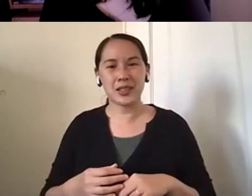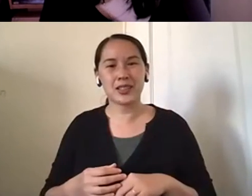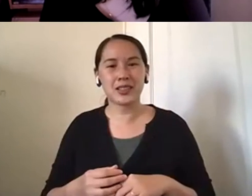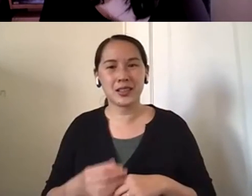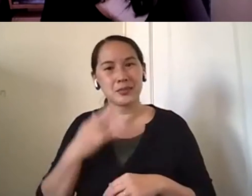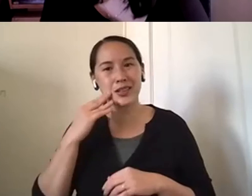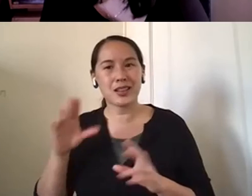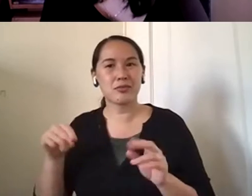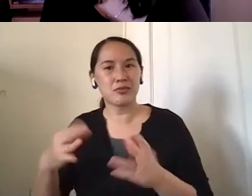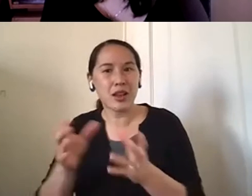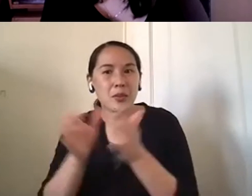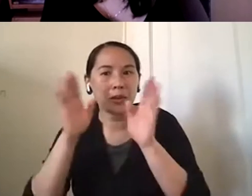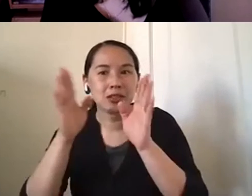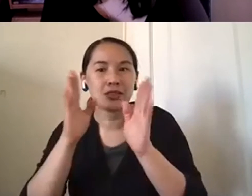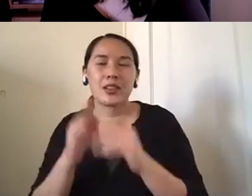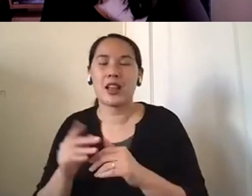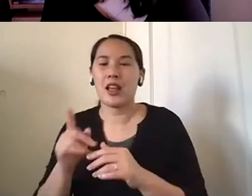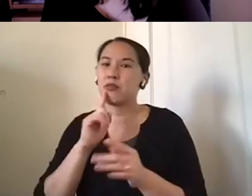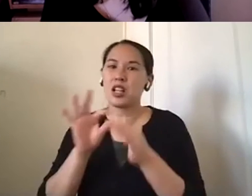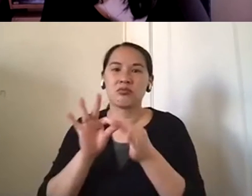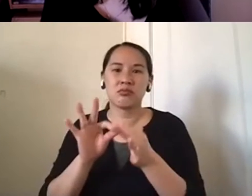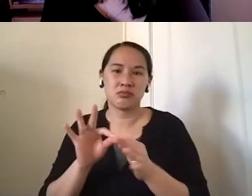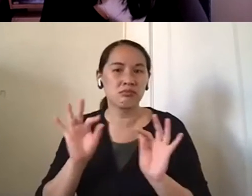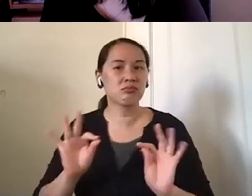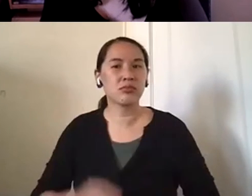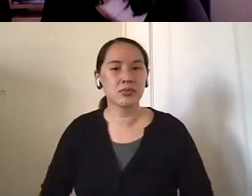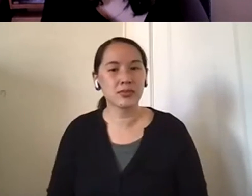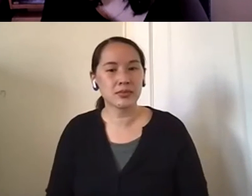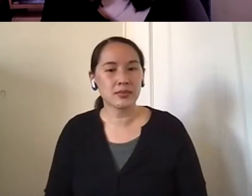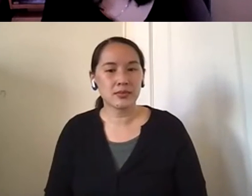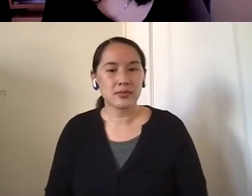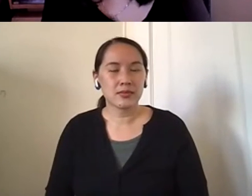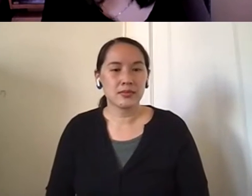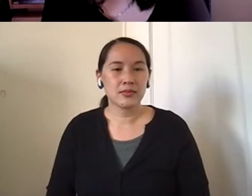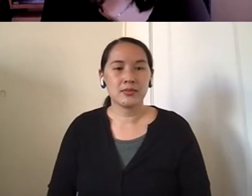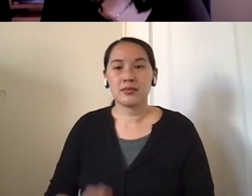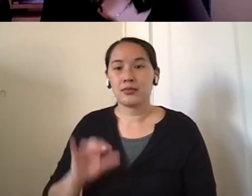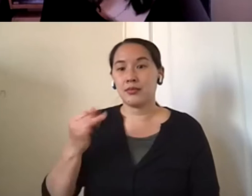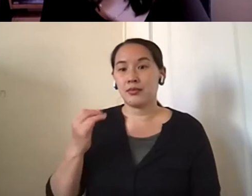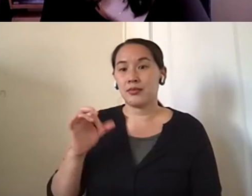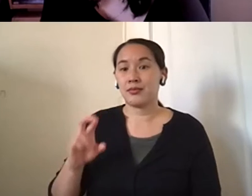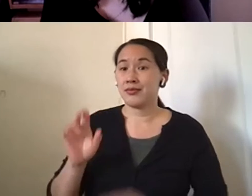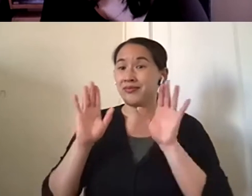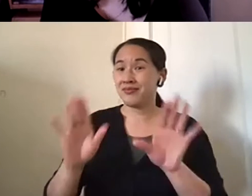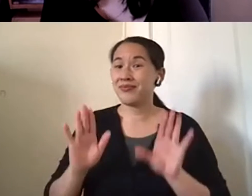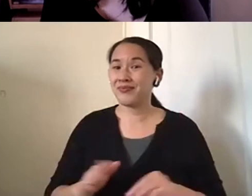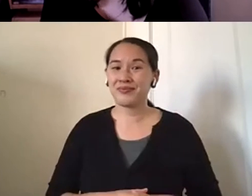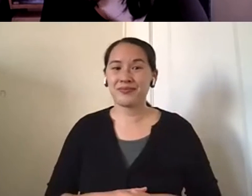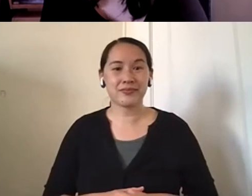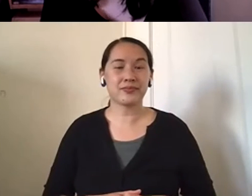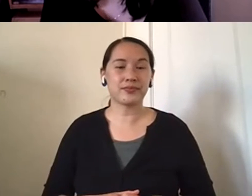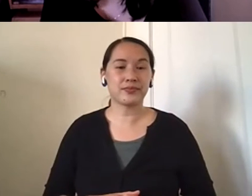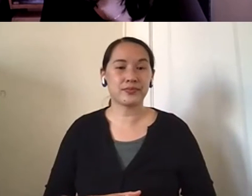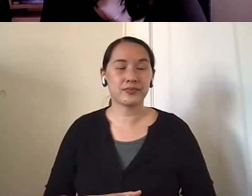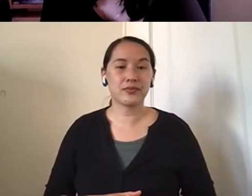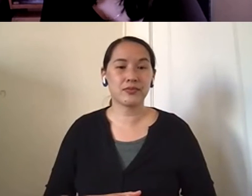they gave him and how much they connected with him. That's wonderful. That's wonderful. Um, also